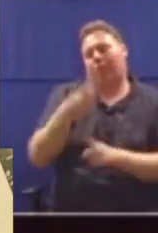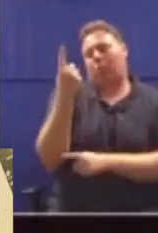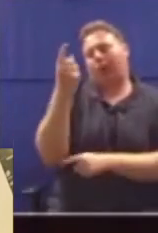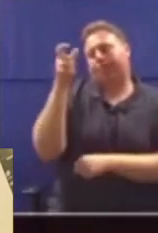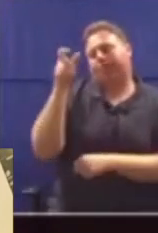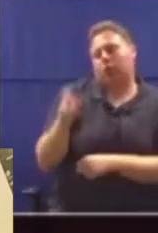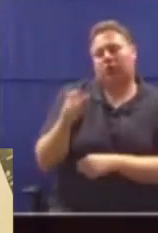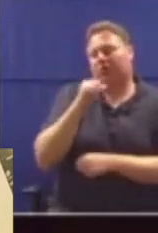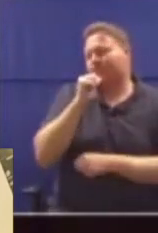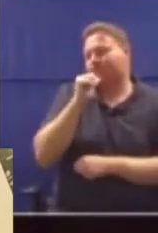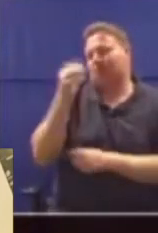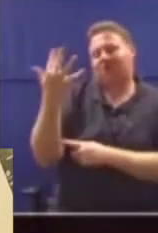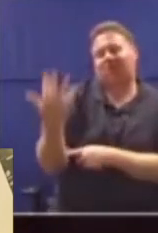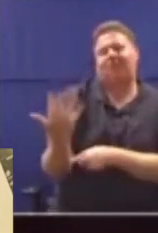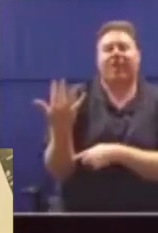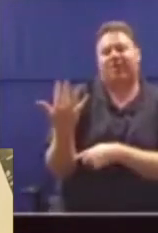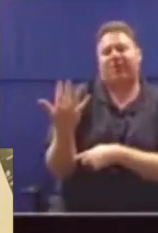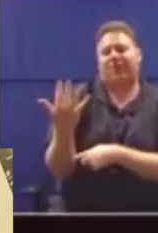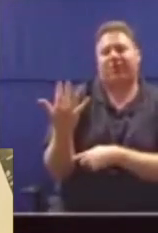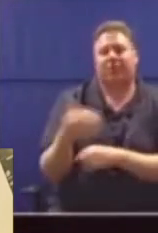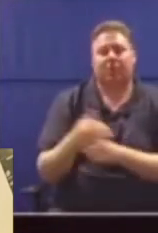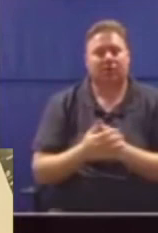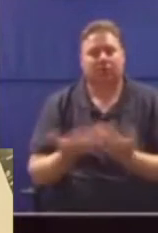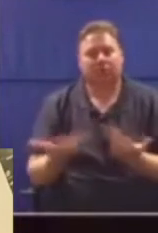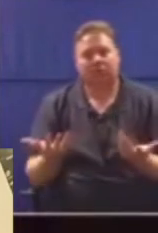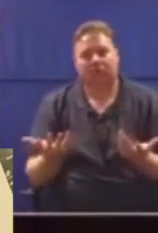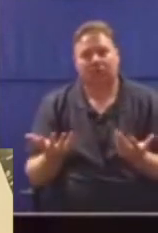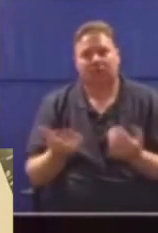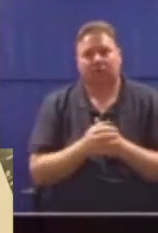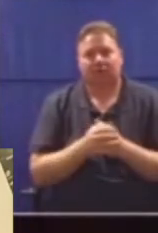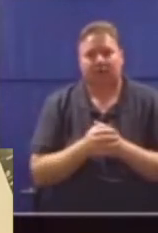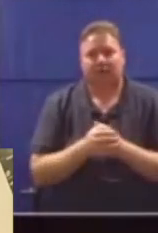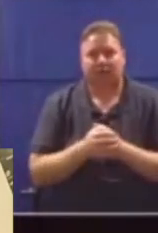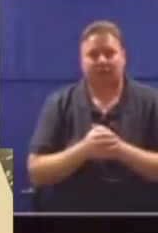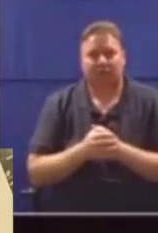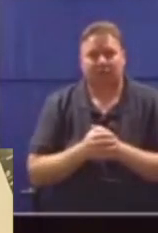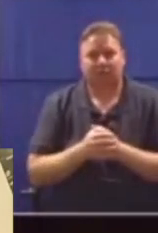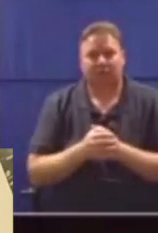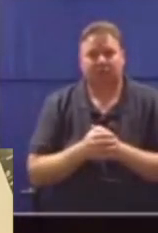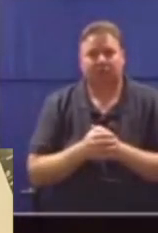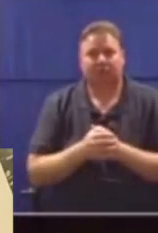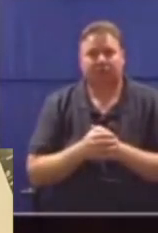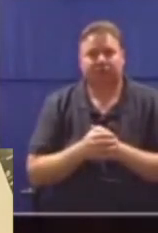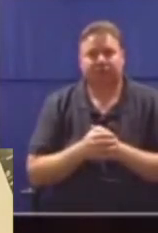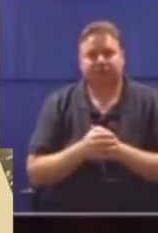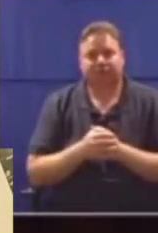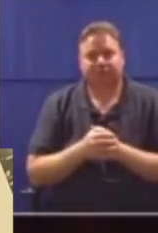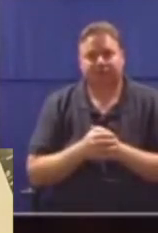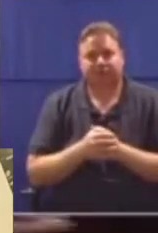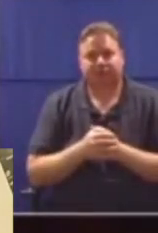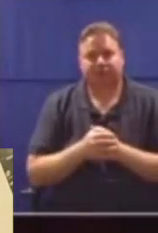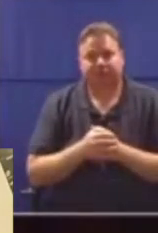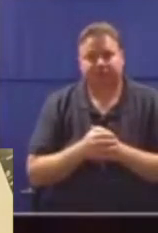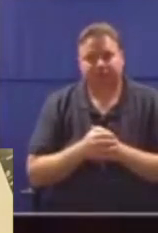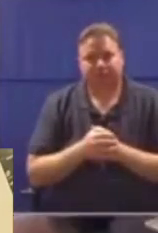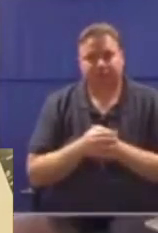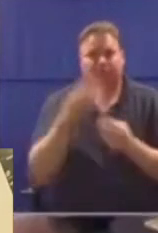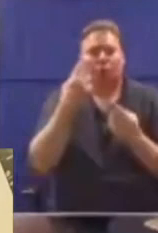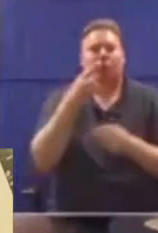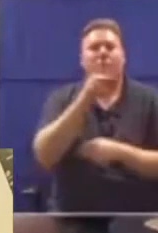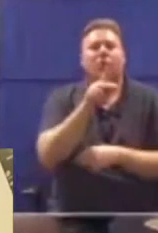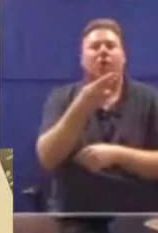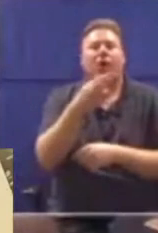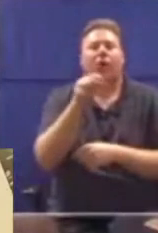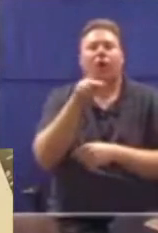by one man instead of many. Honorable Kakao, your Chief Whip's hand is up.